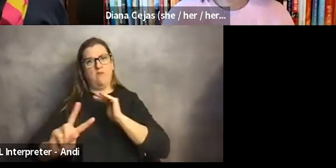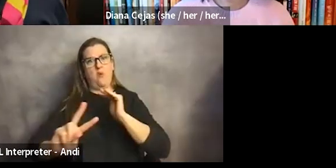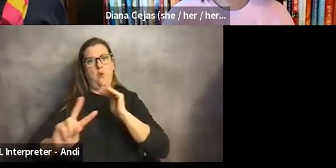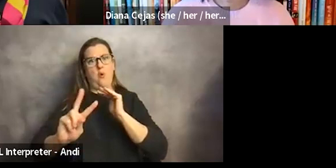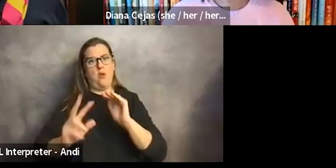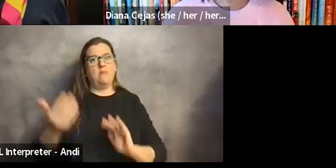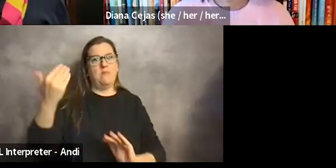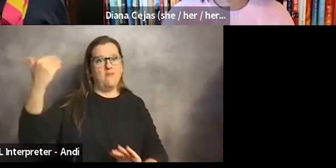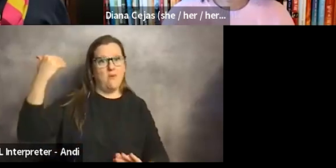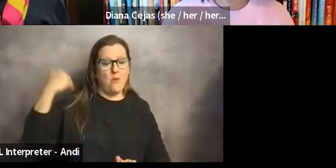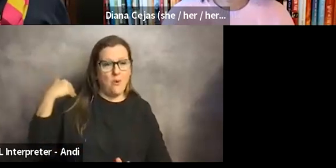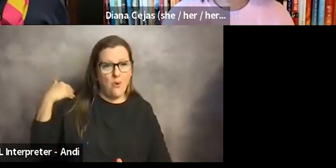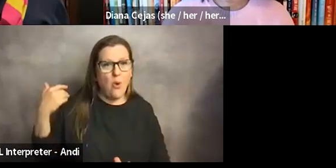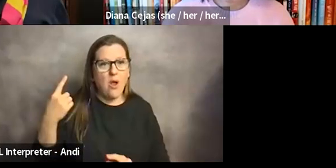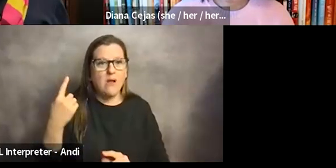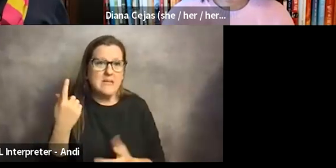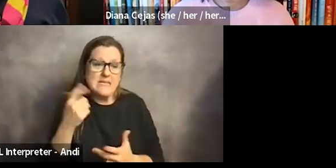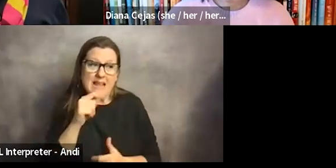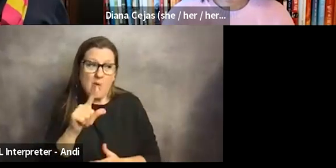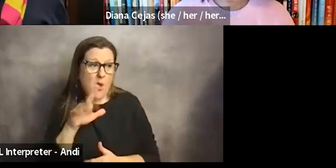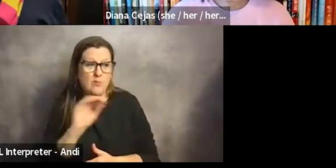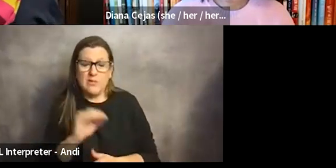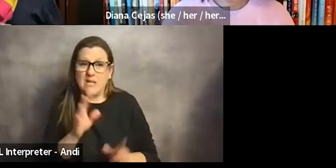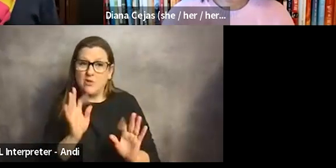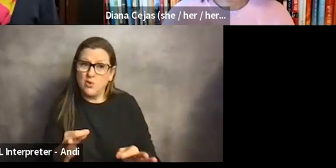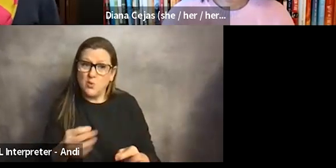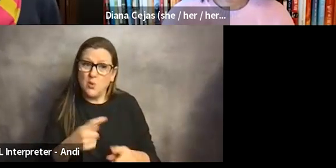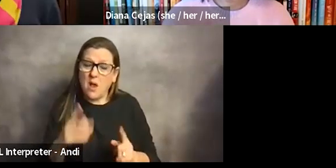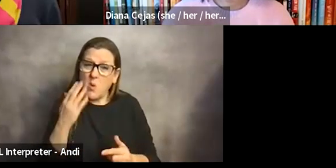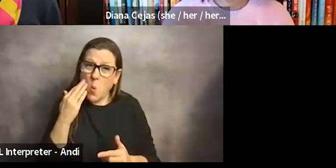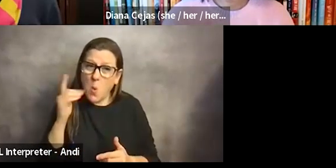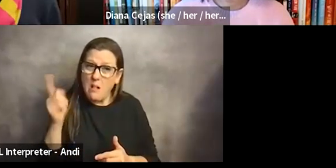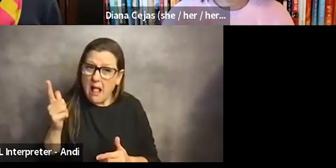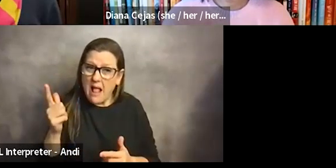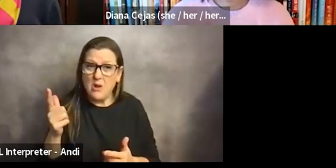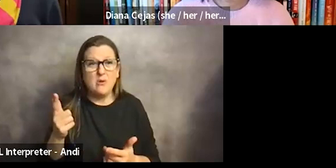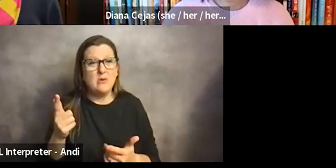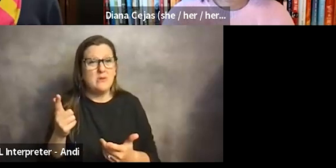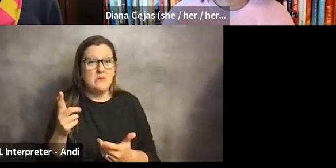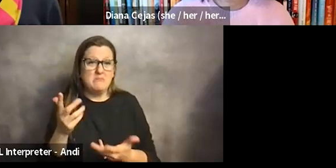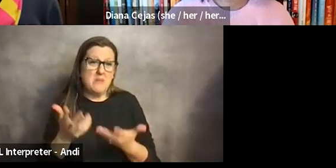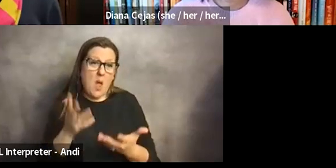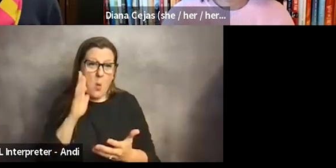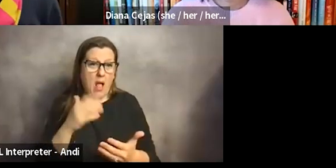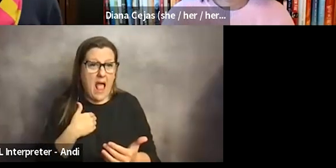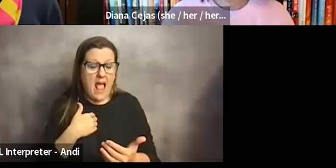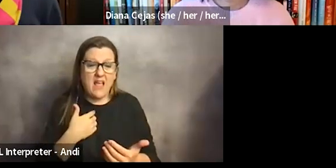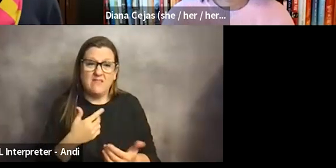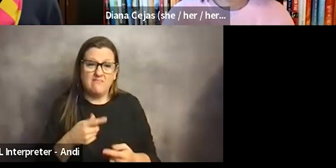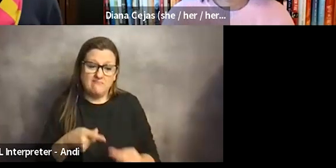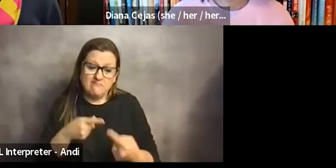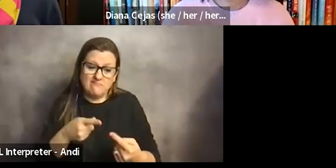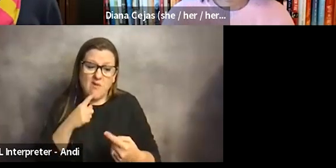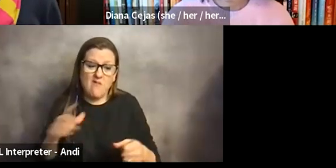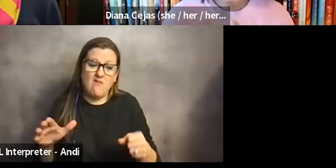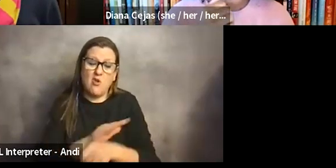might be, not being a hundred percent sure, but knowing that it might, I might experience difficulty, uh, maintaining a full clinical load